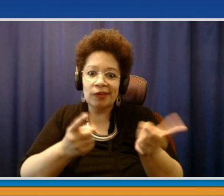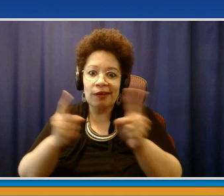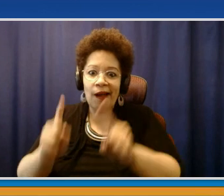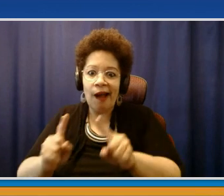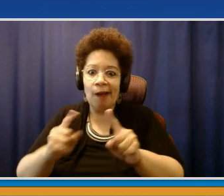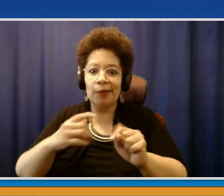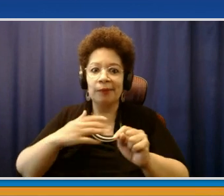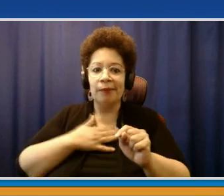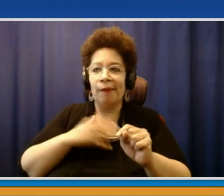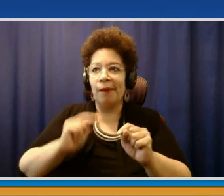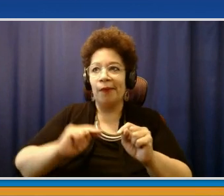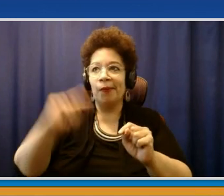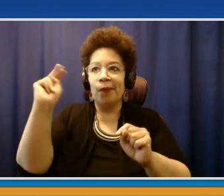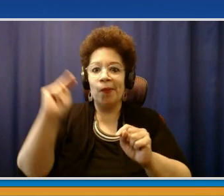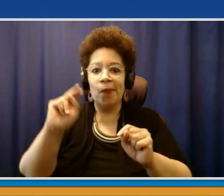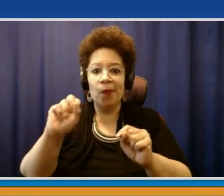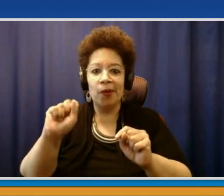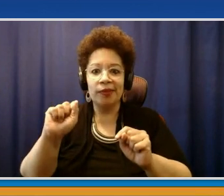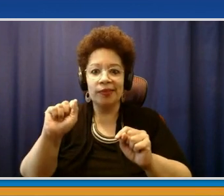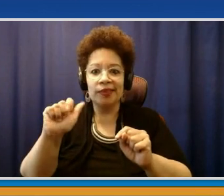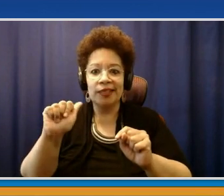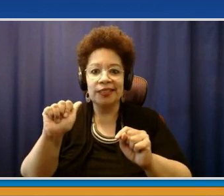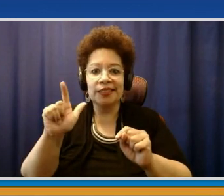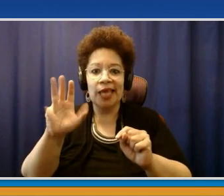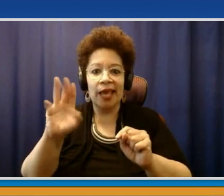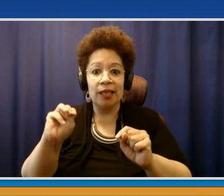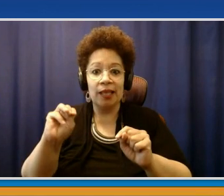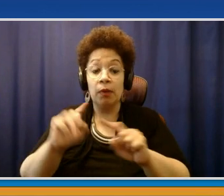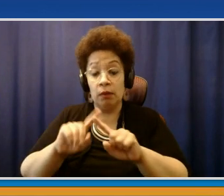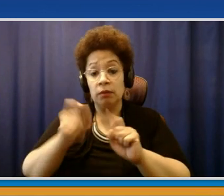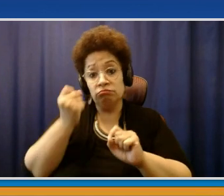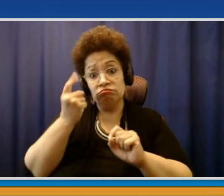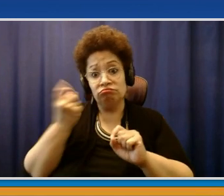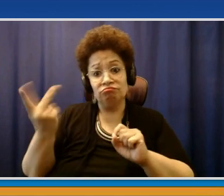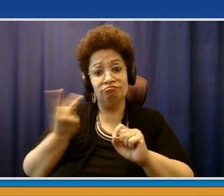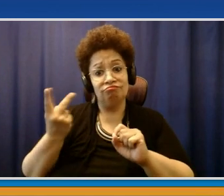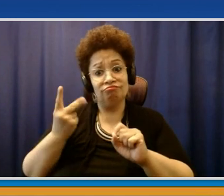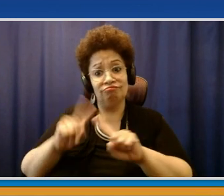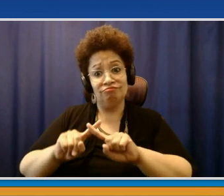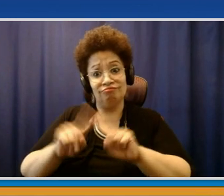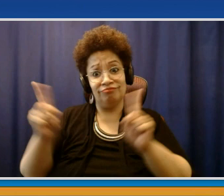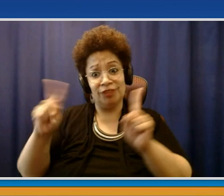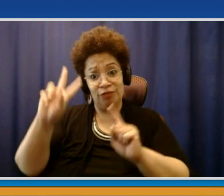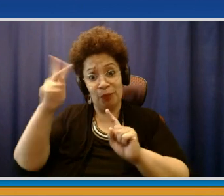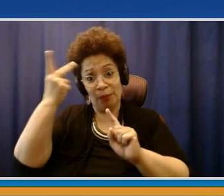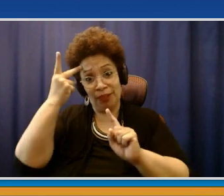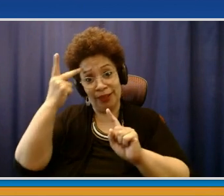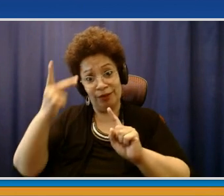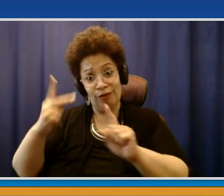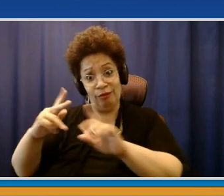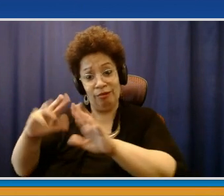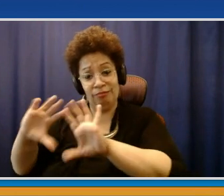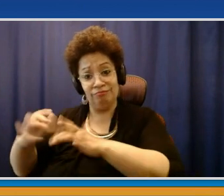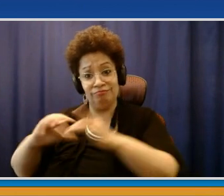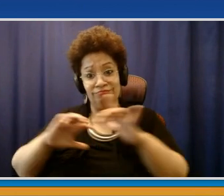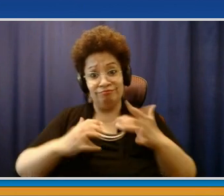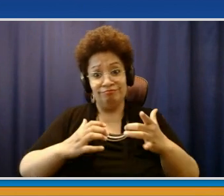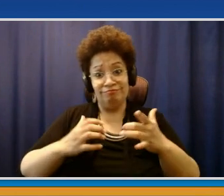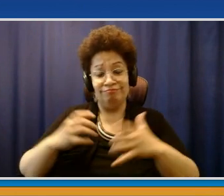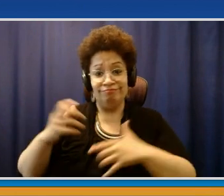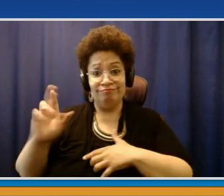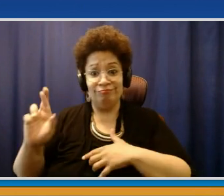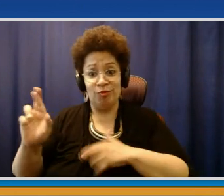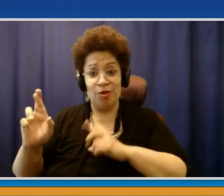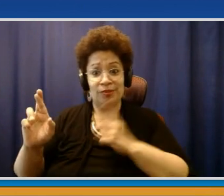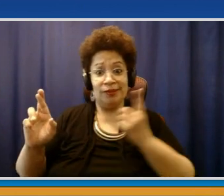minutes. But George just said we're in different parties. And it really isn't obvious to me at all, you know, ever since this started. Actually, I've been,